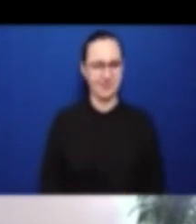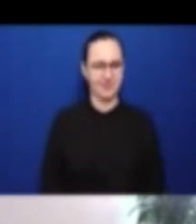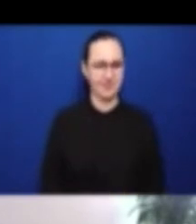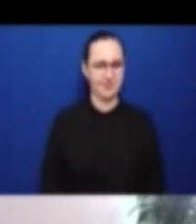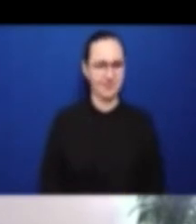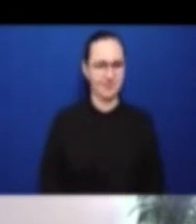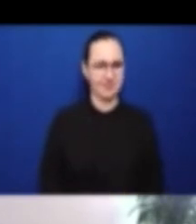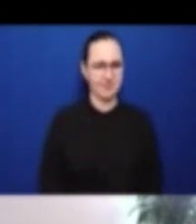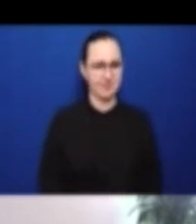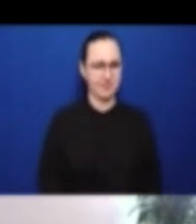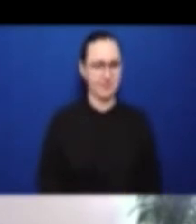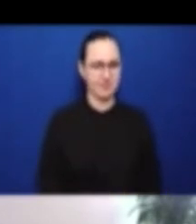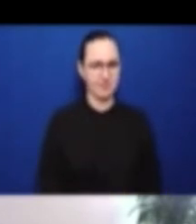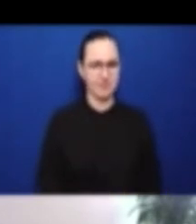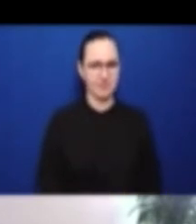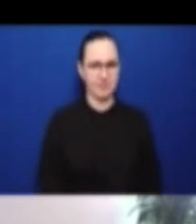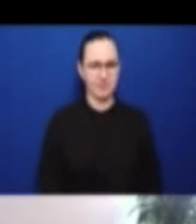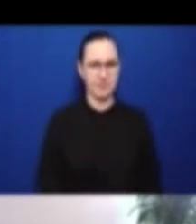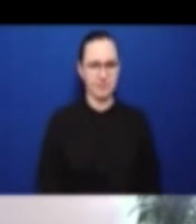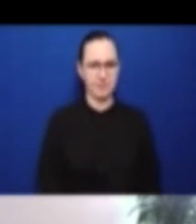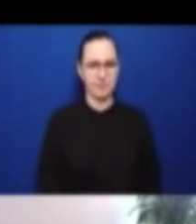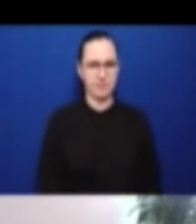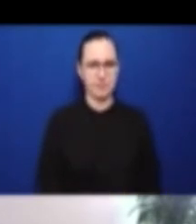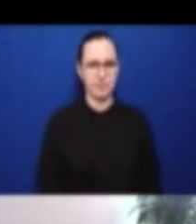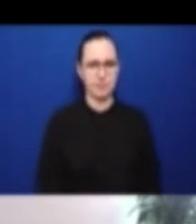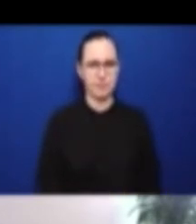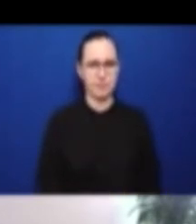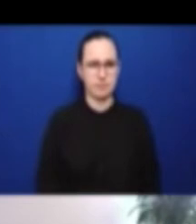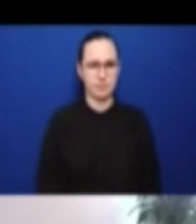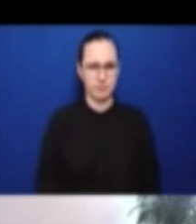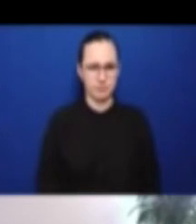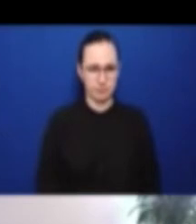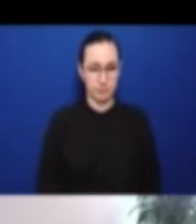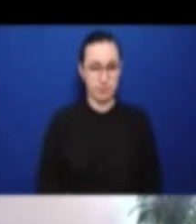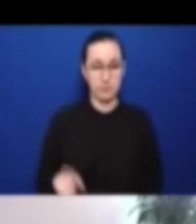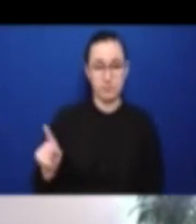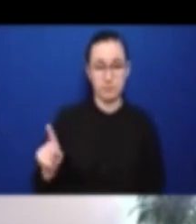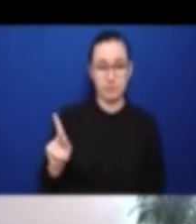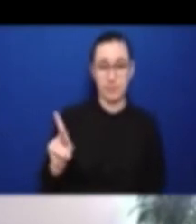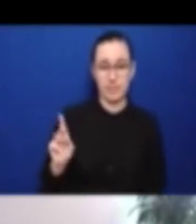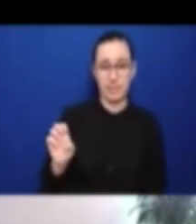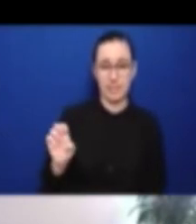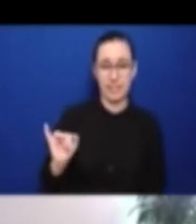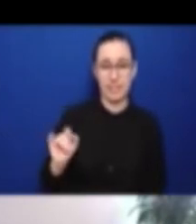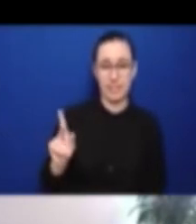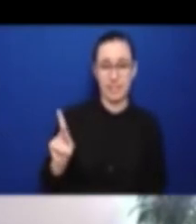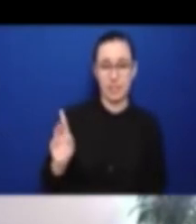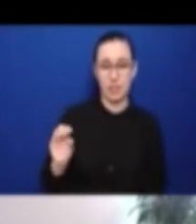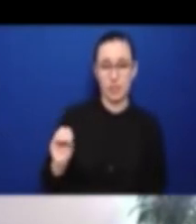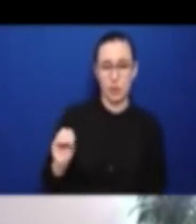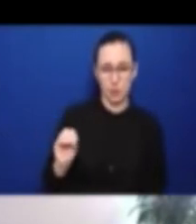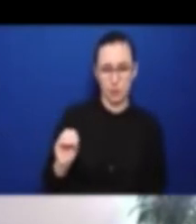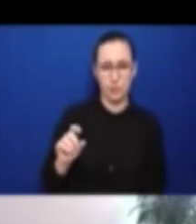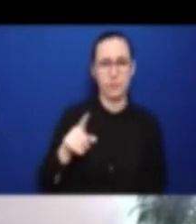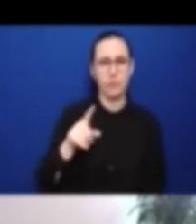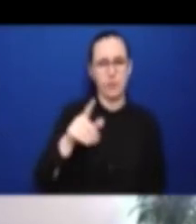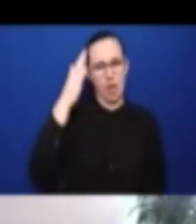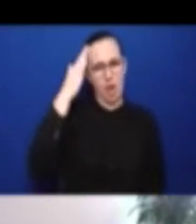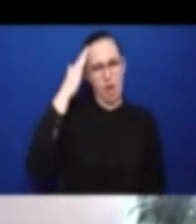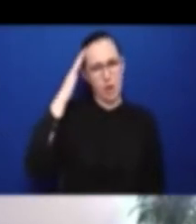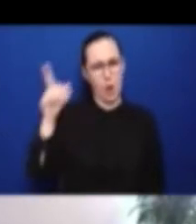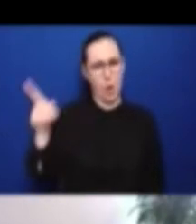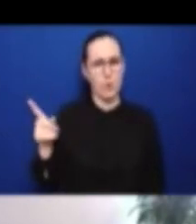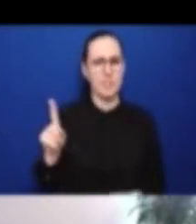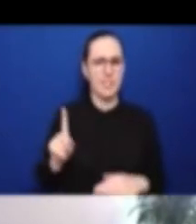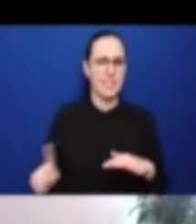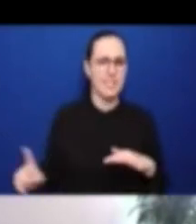I, I will invite, I know that Senator LeClec had to leave, but if anyone has any comments or